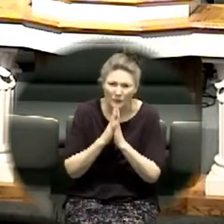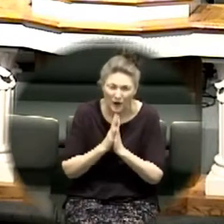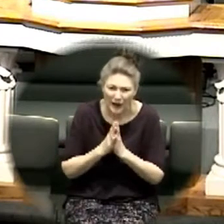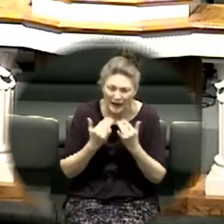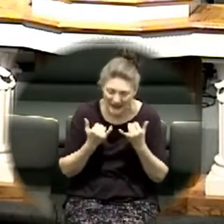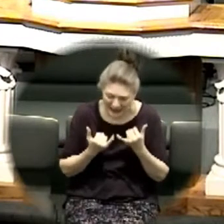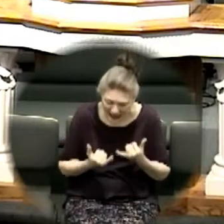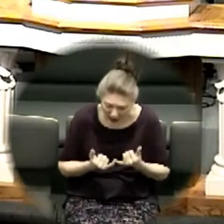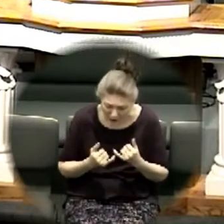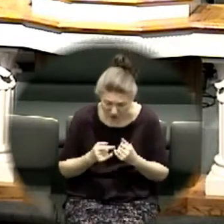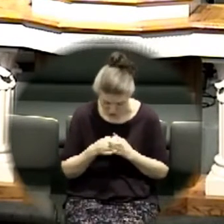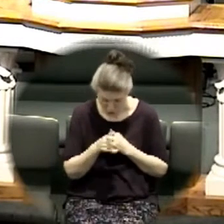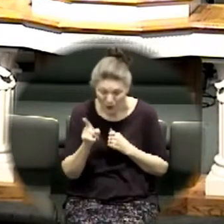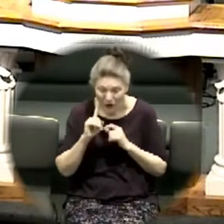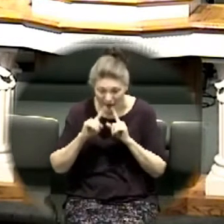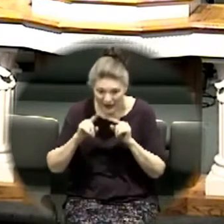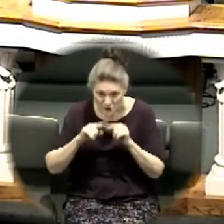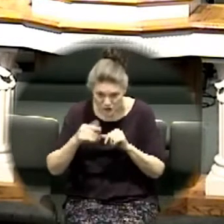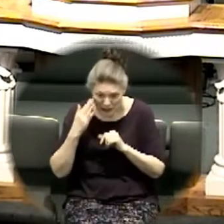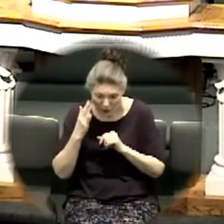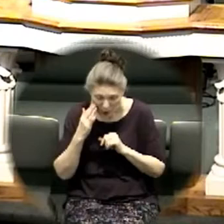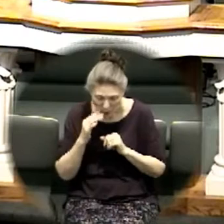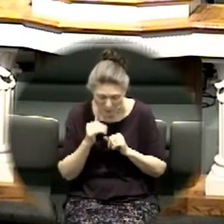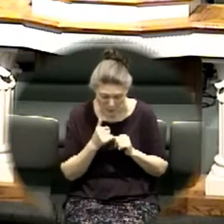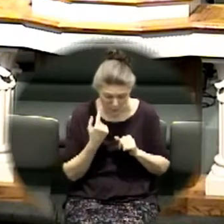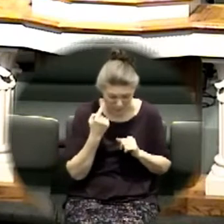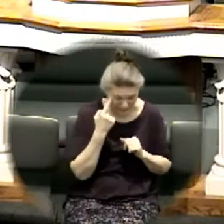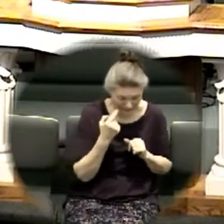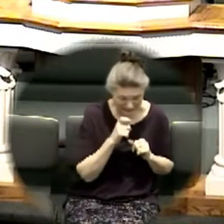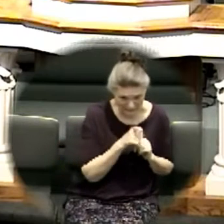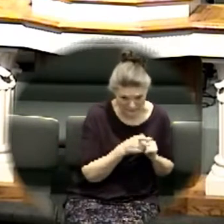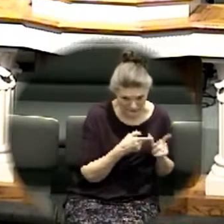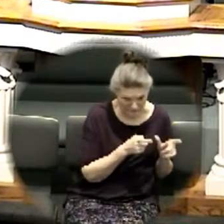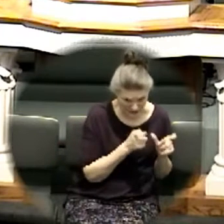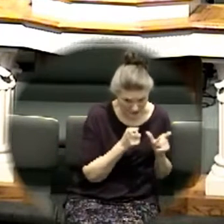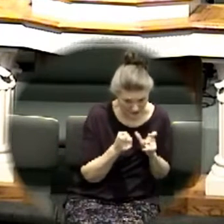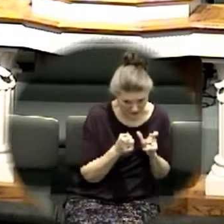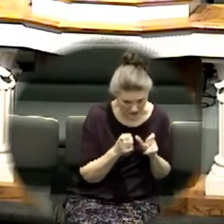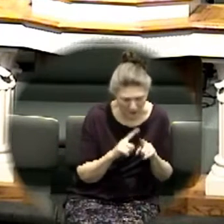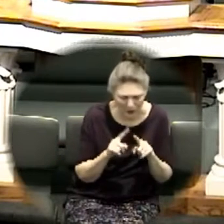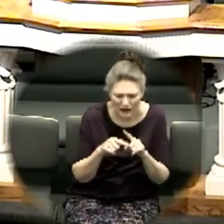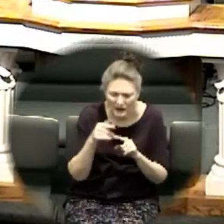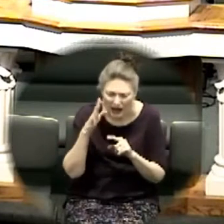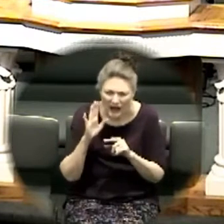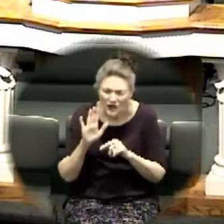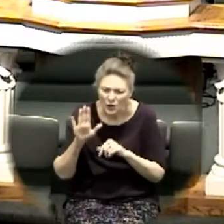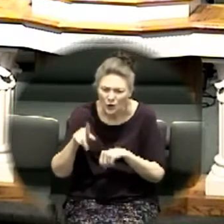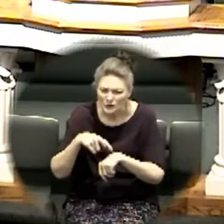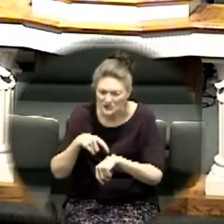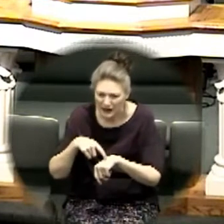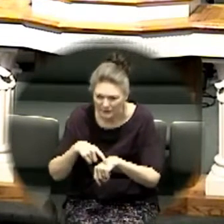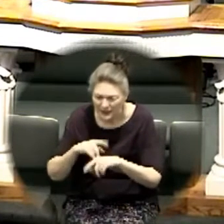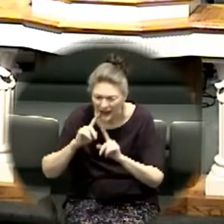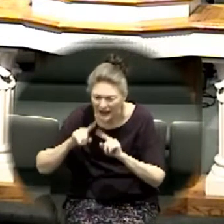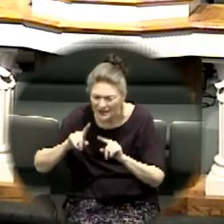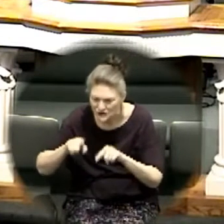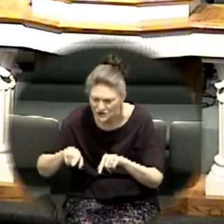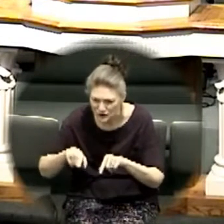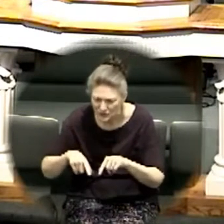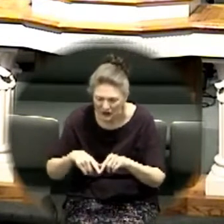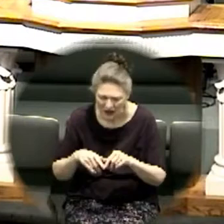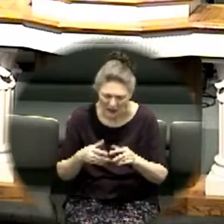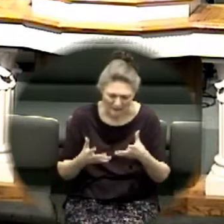now jesus that you would reach not only to our people god that are in trouble but lord i've heard as many as 50 55